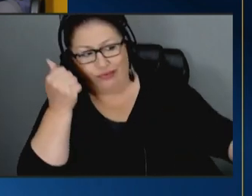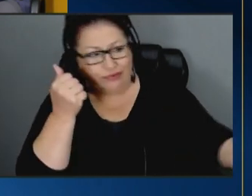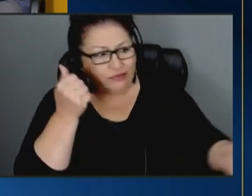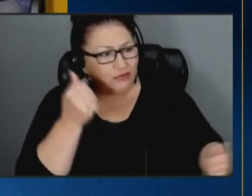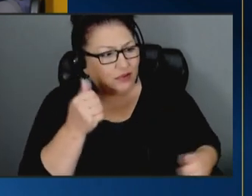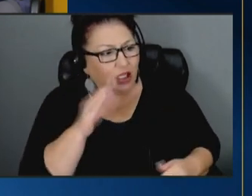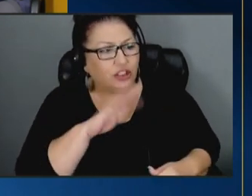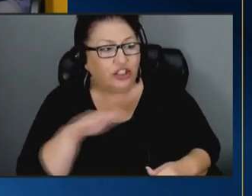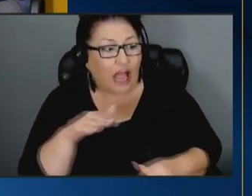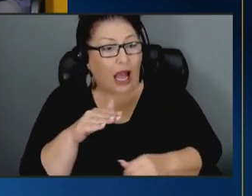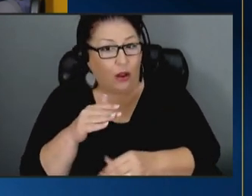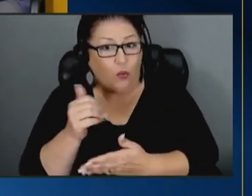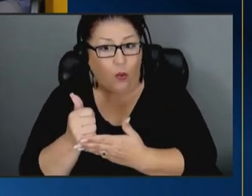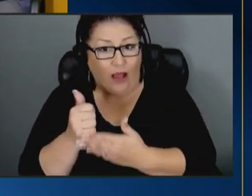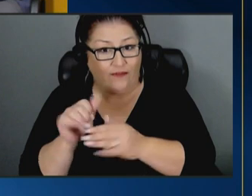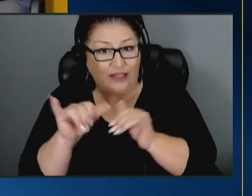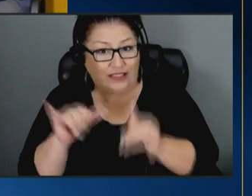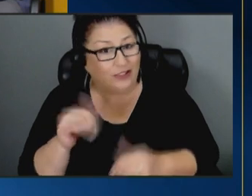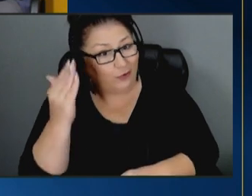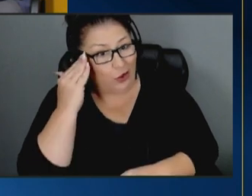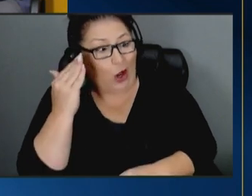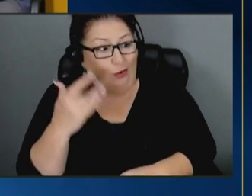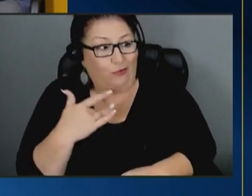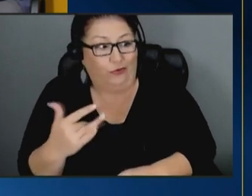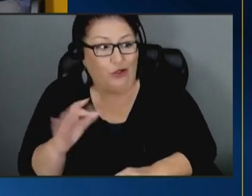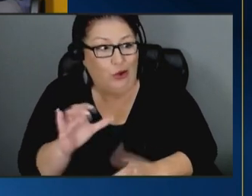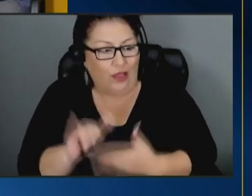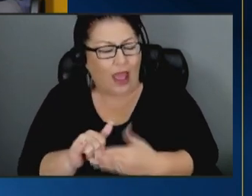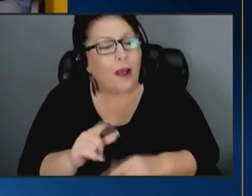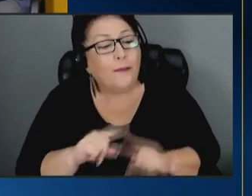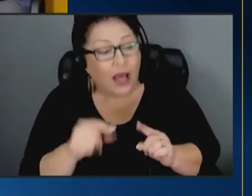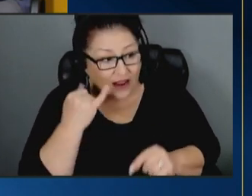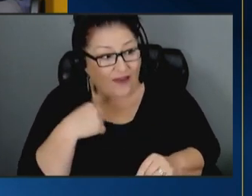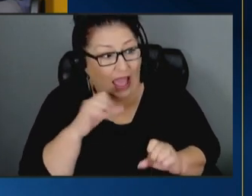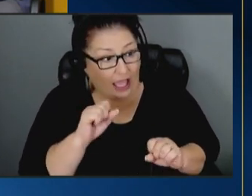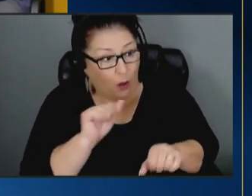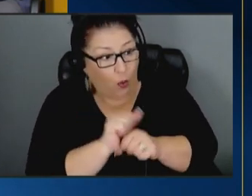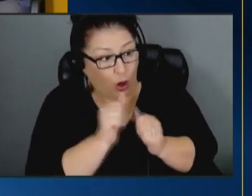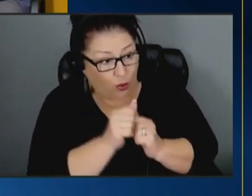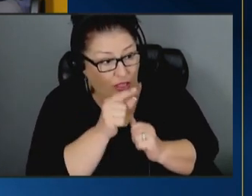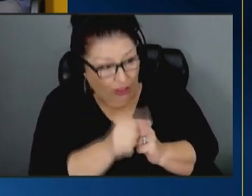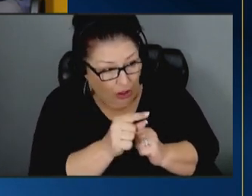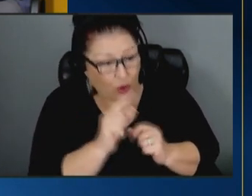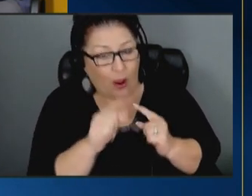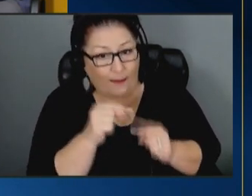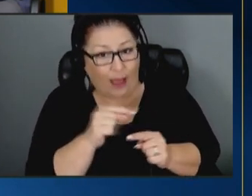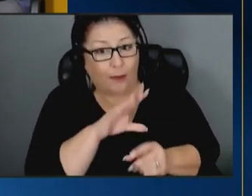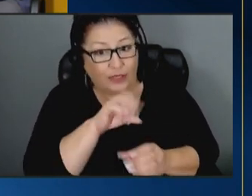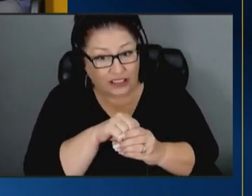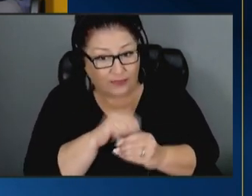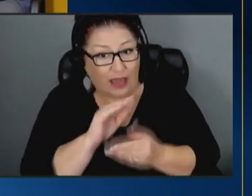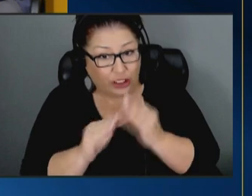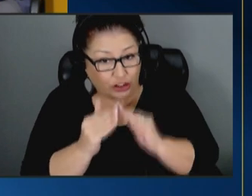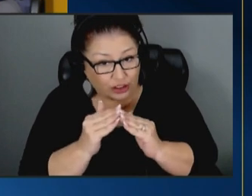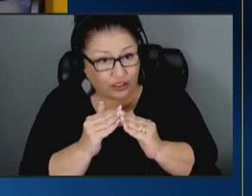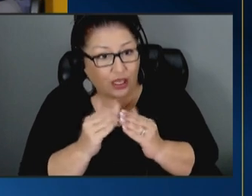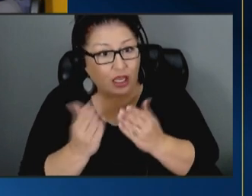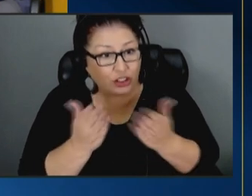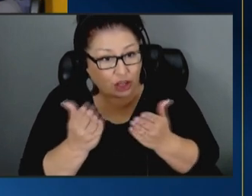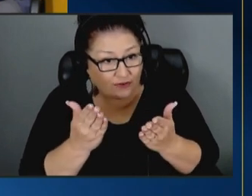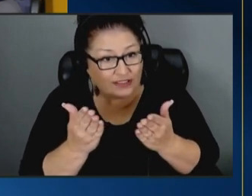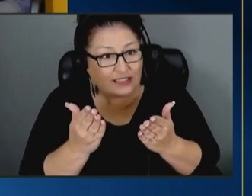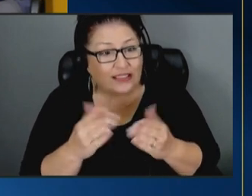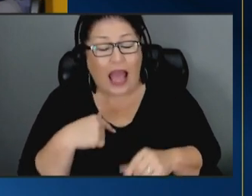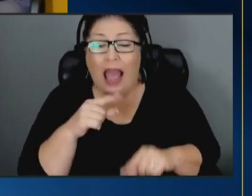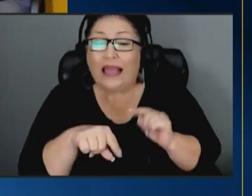is known to do but if you if i can work with you around participating in services i can't promise and